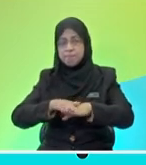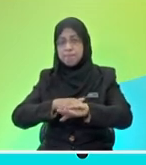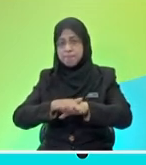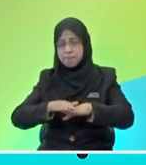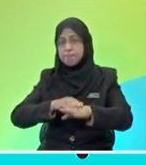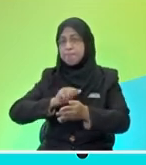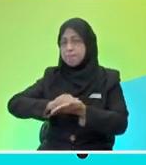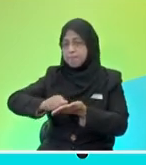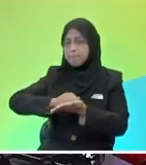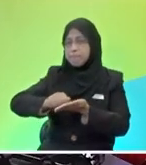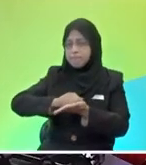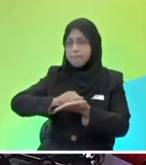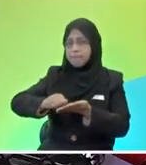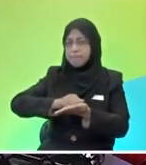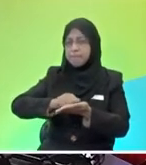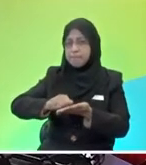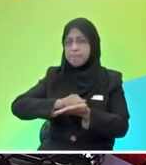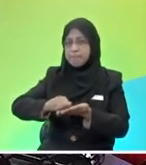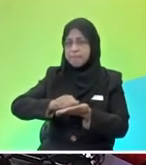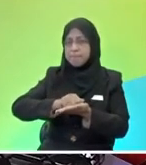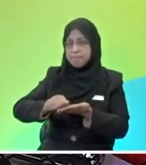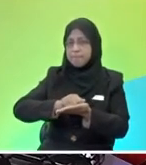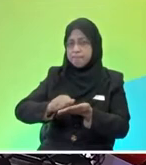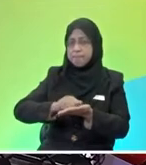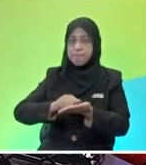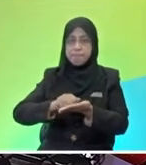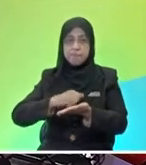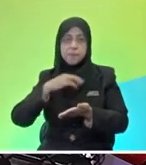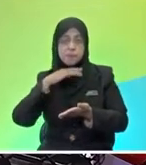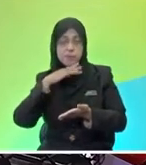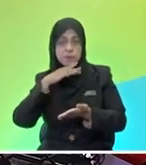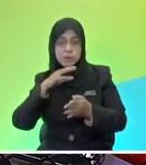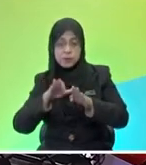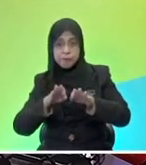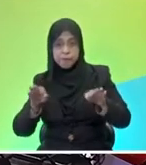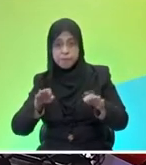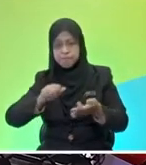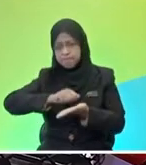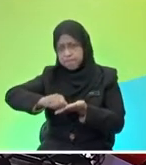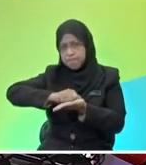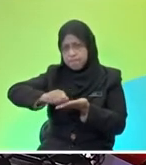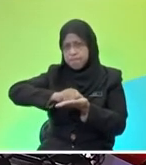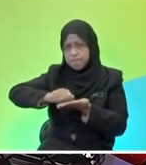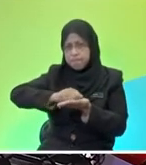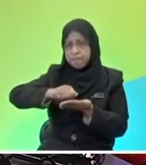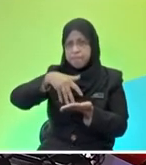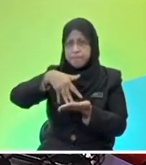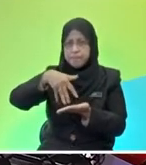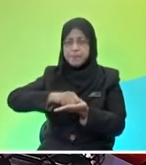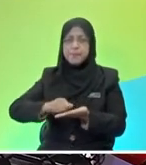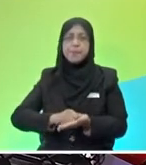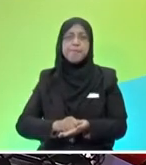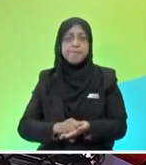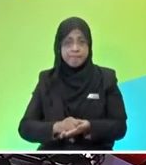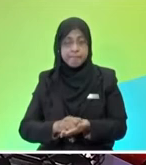so that they can scrub away the dirty stains on the floor that is very important the same uh the same goes to